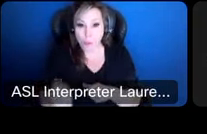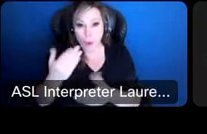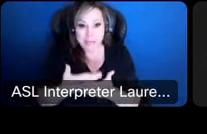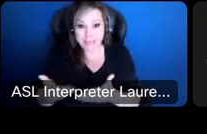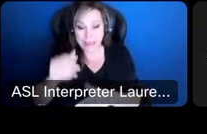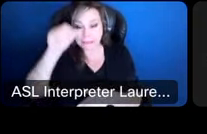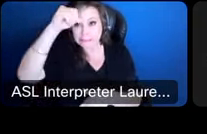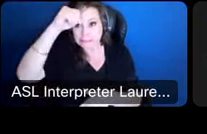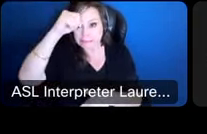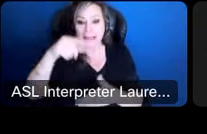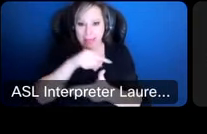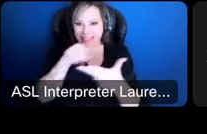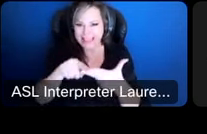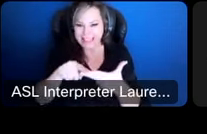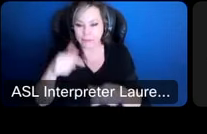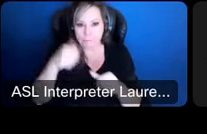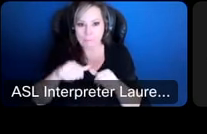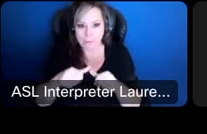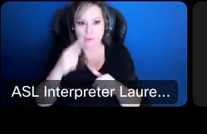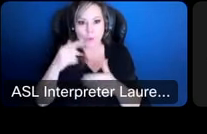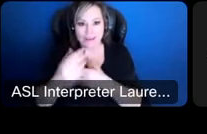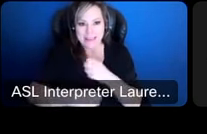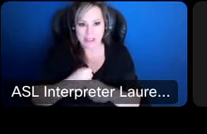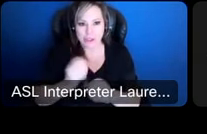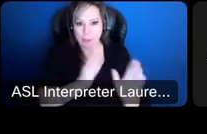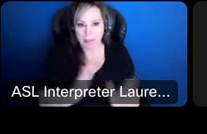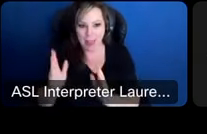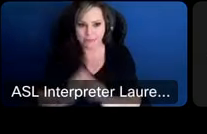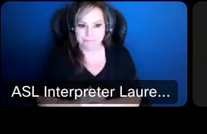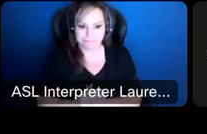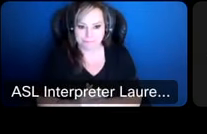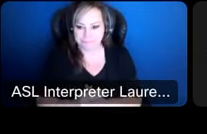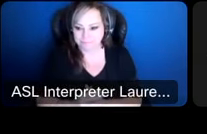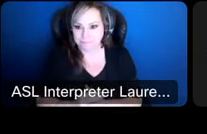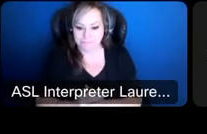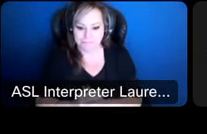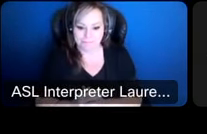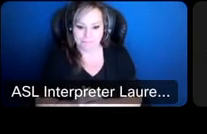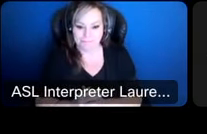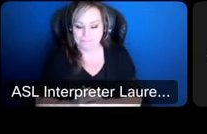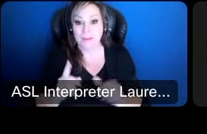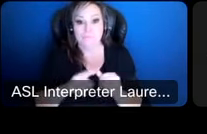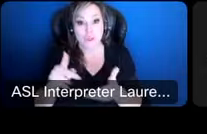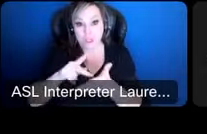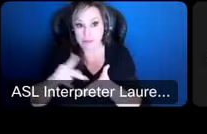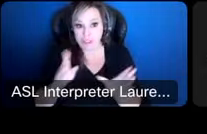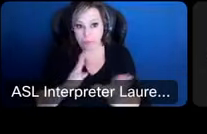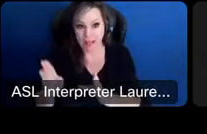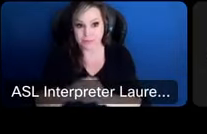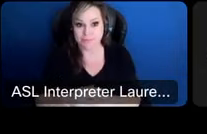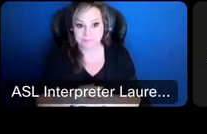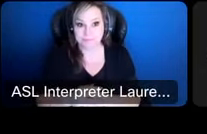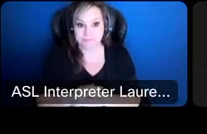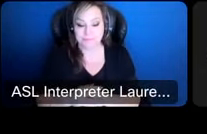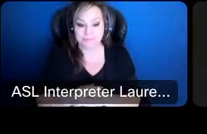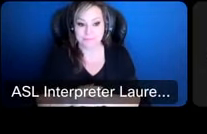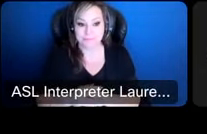with our budget plan in the next year so first compensation plan so some of this if